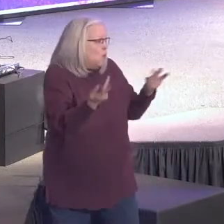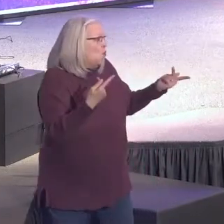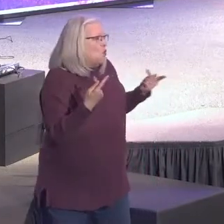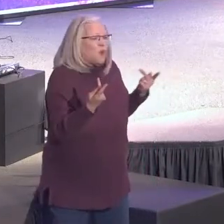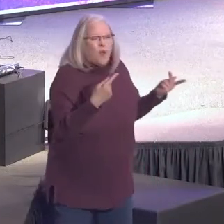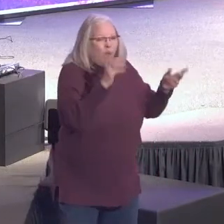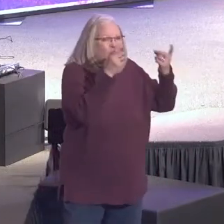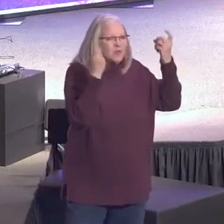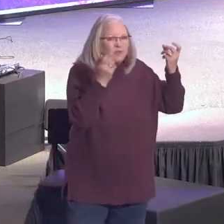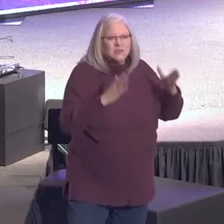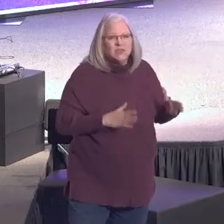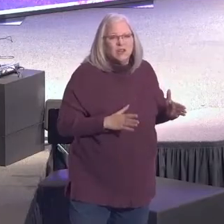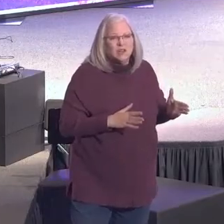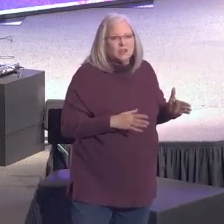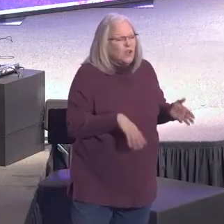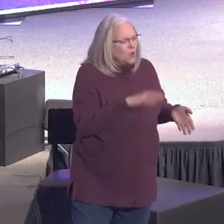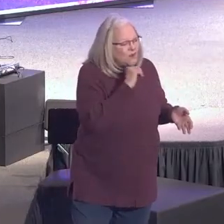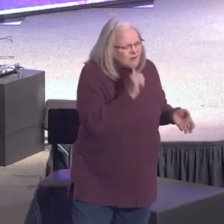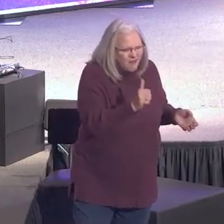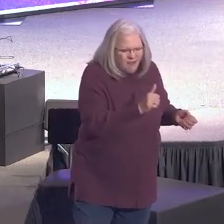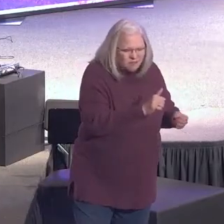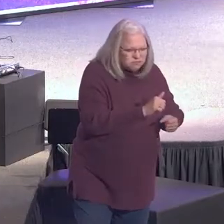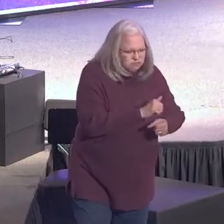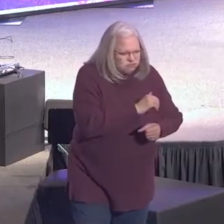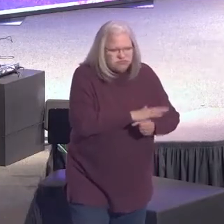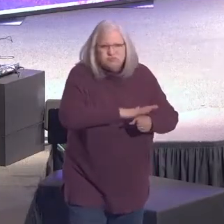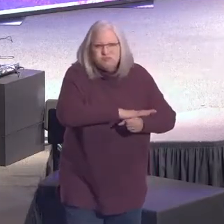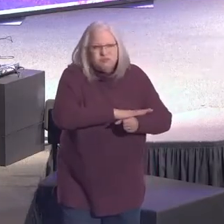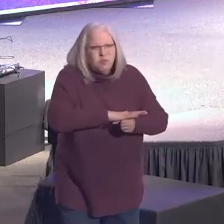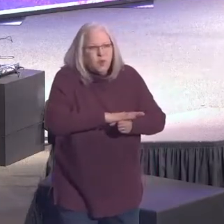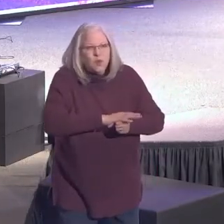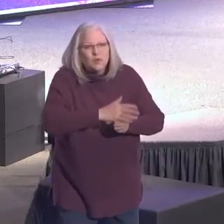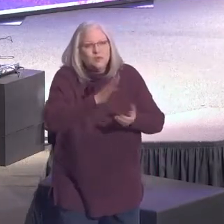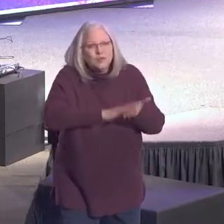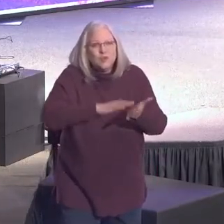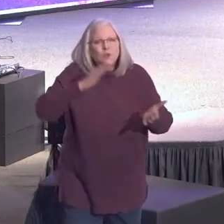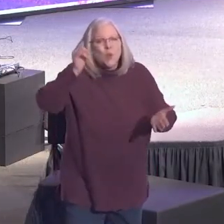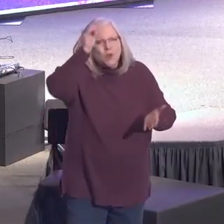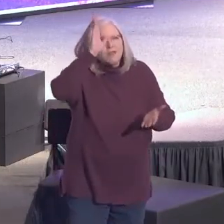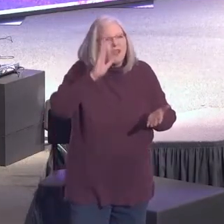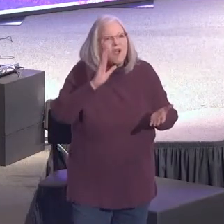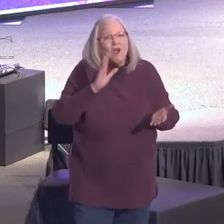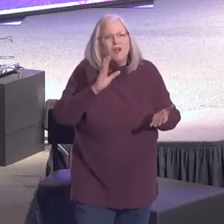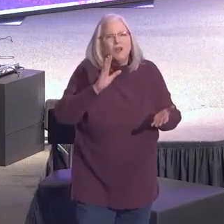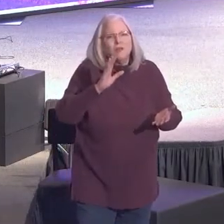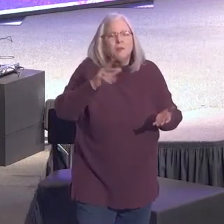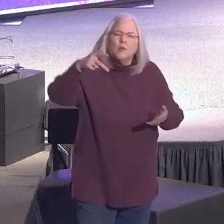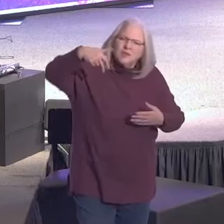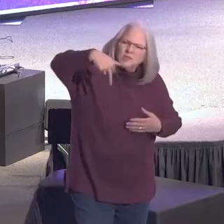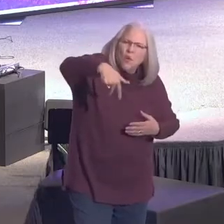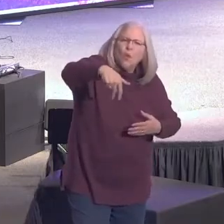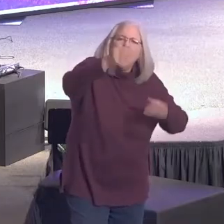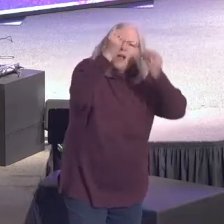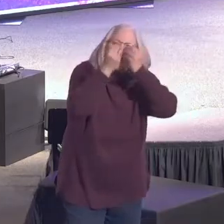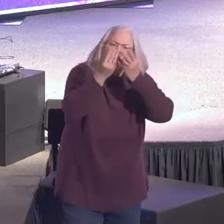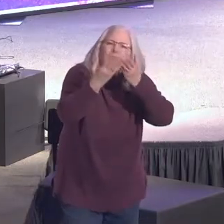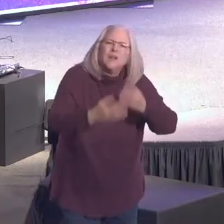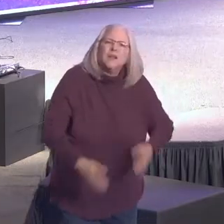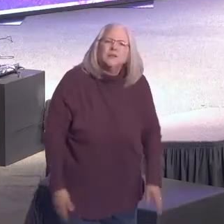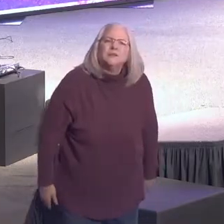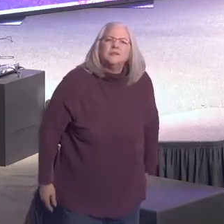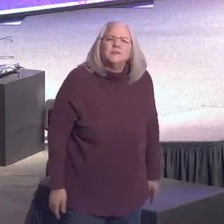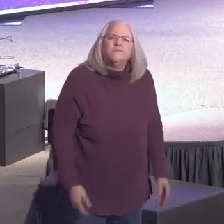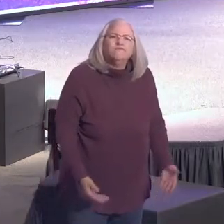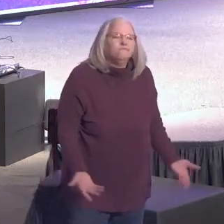Every single one of us has fallen short of the glory of God, yet our hearts should be to walk in obedience. God, I want what you